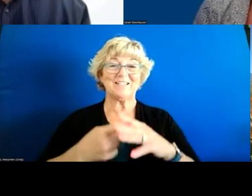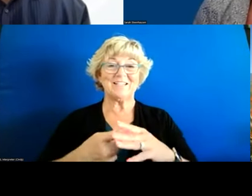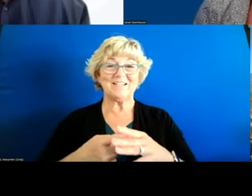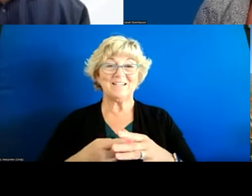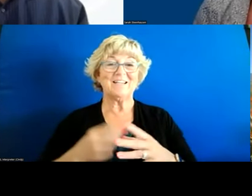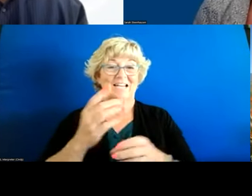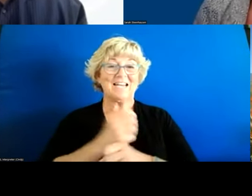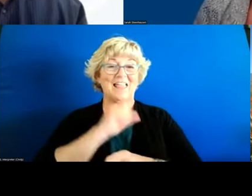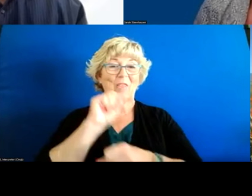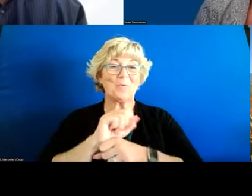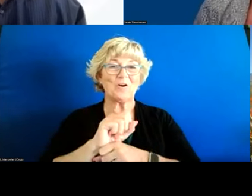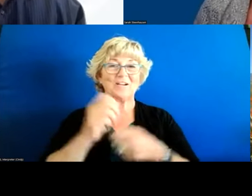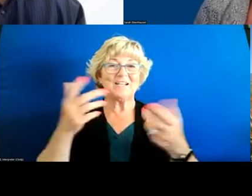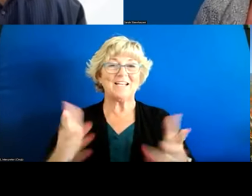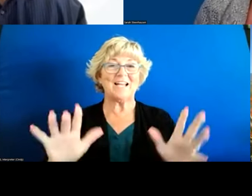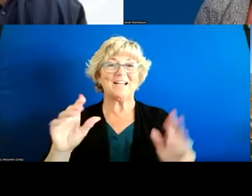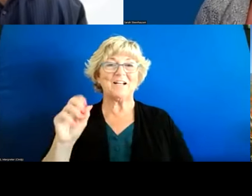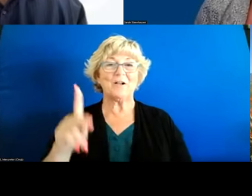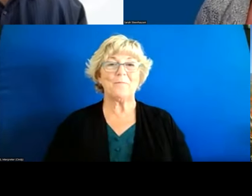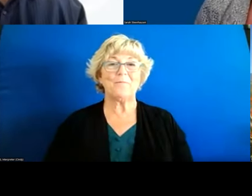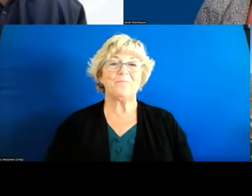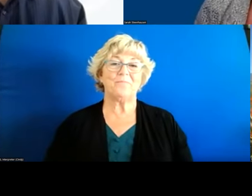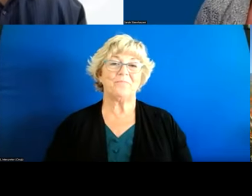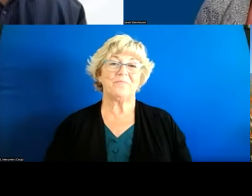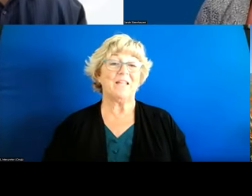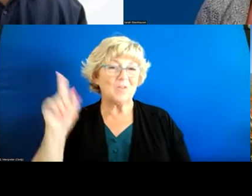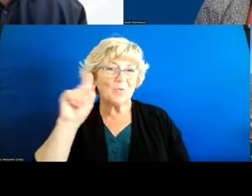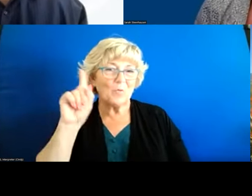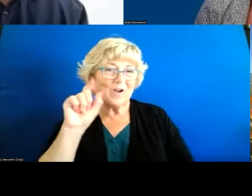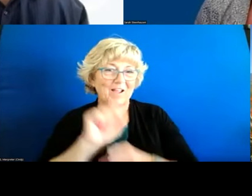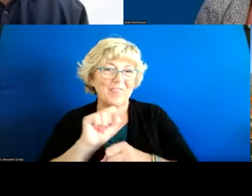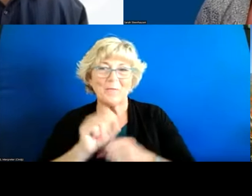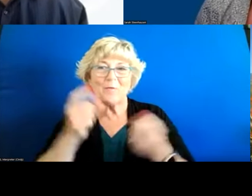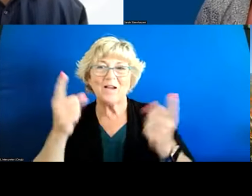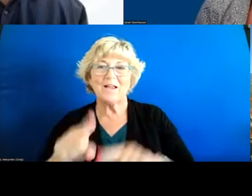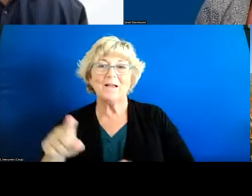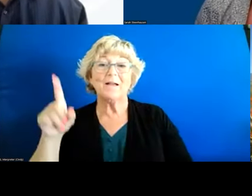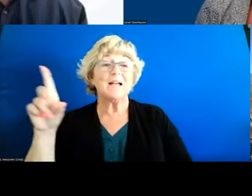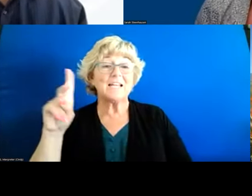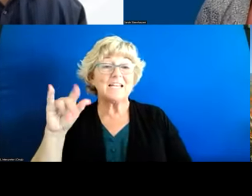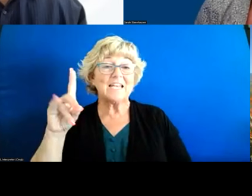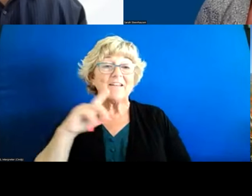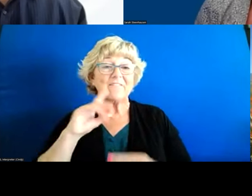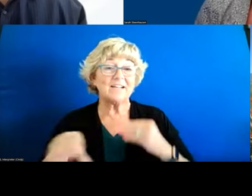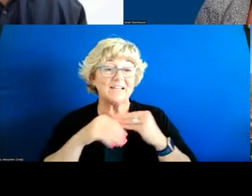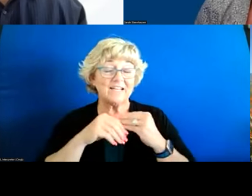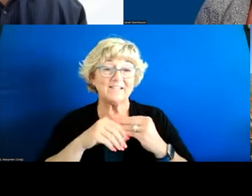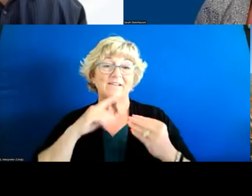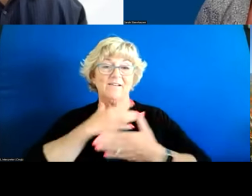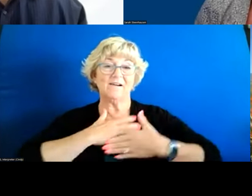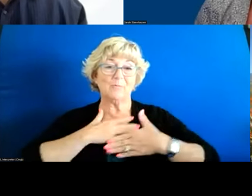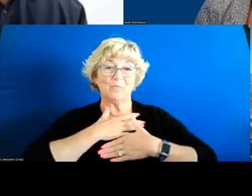some work done where all the work happens yes i'd only i'd only add uh we'd also appreciate